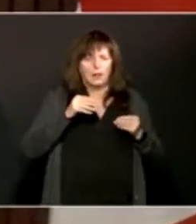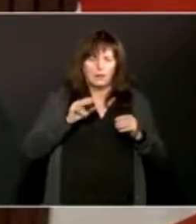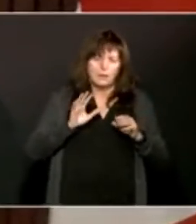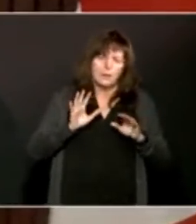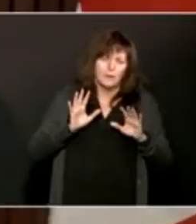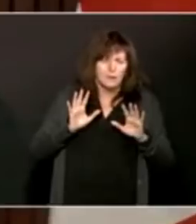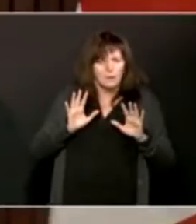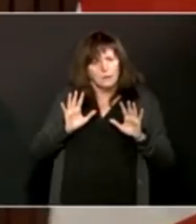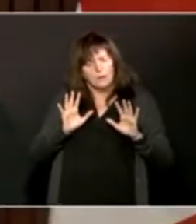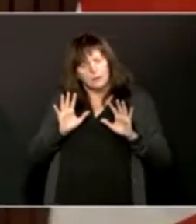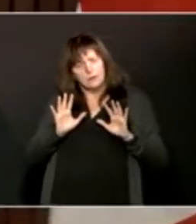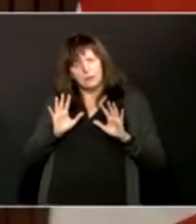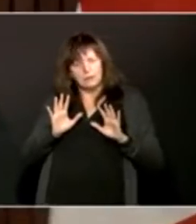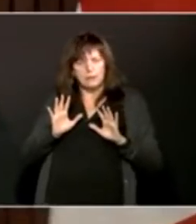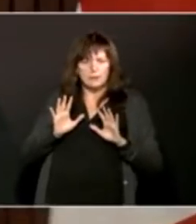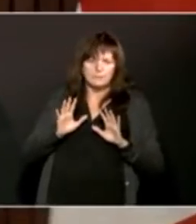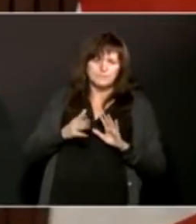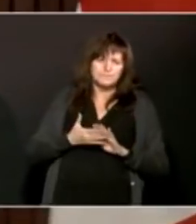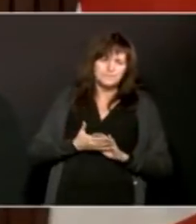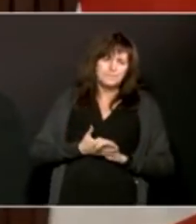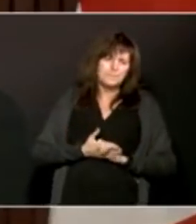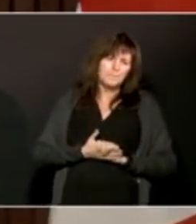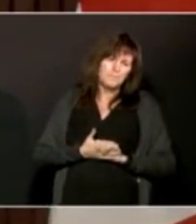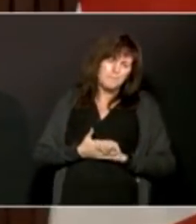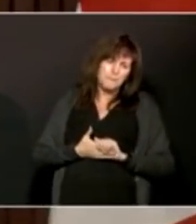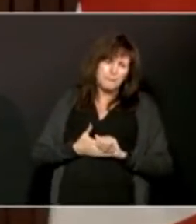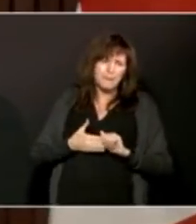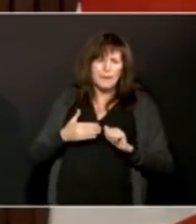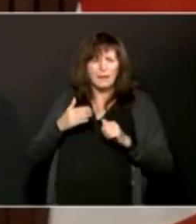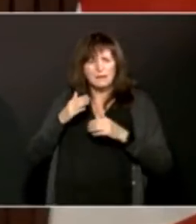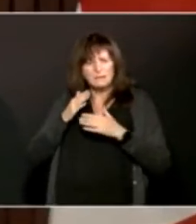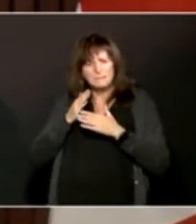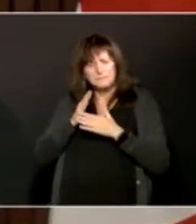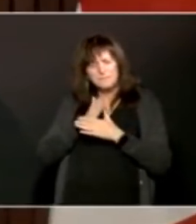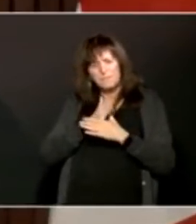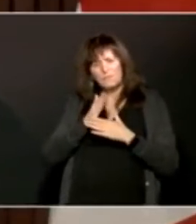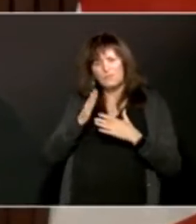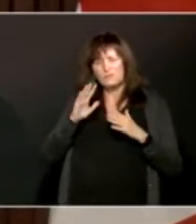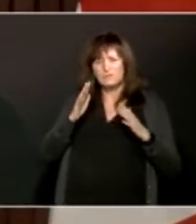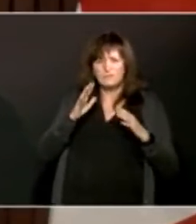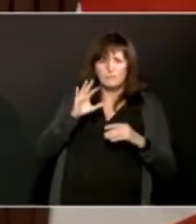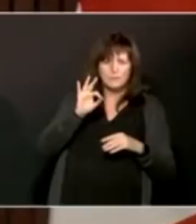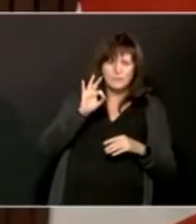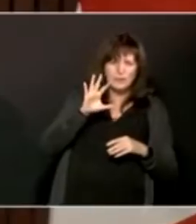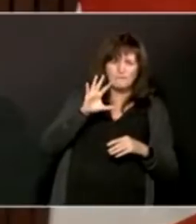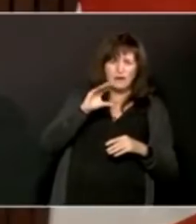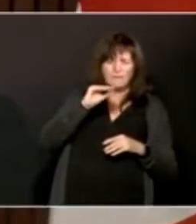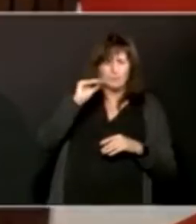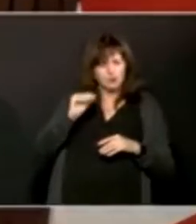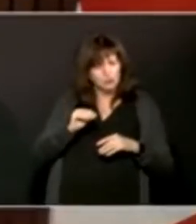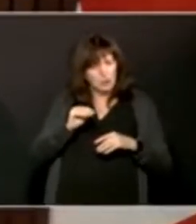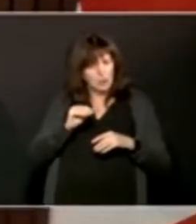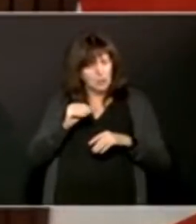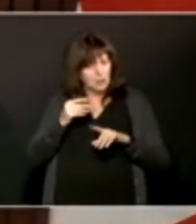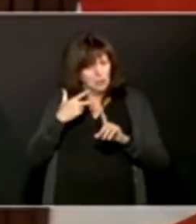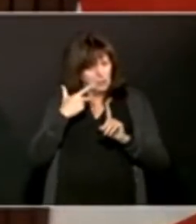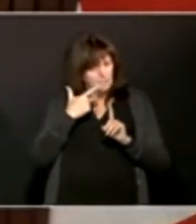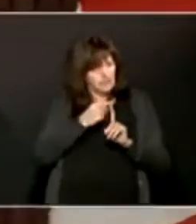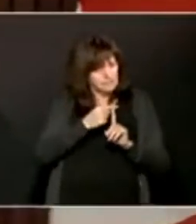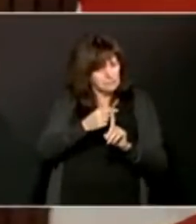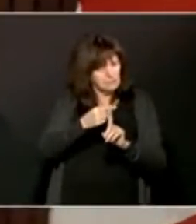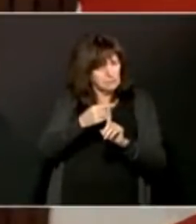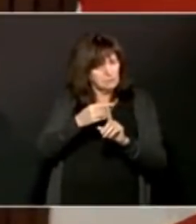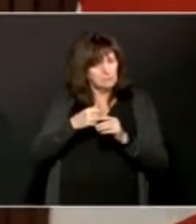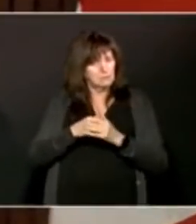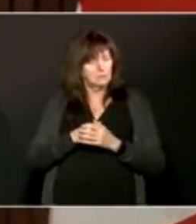probably on average over 90-95% of residents vaccinated, but something like 50-60% of